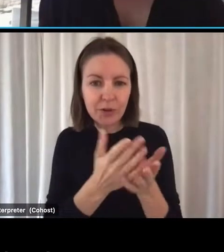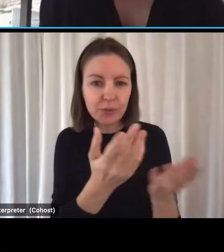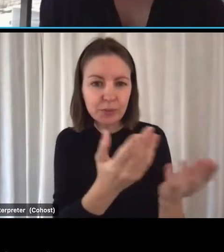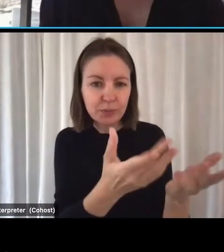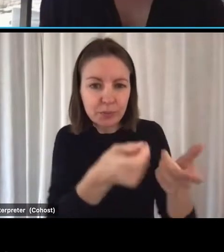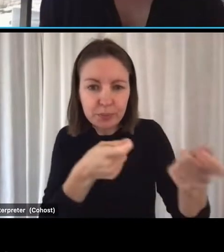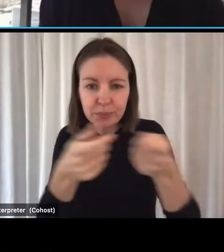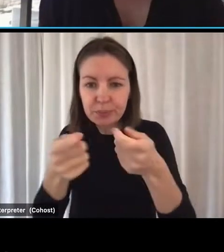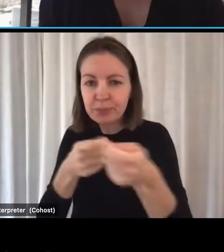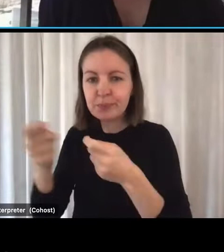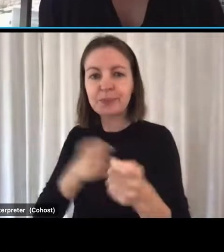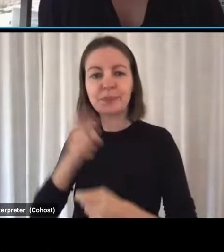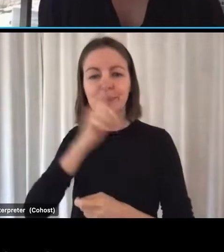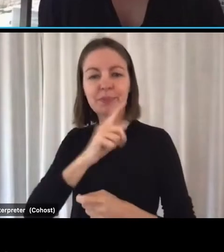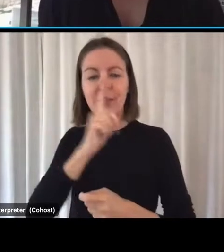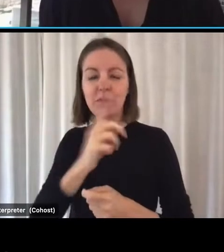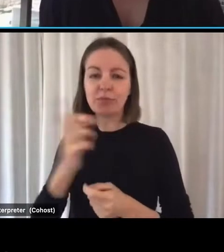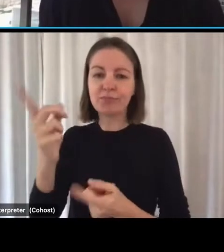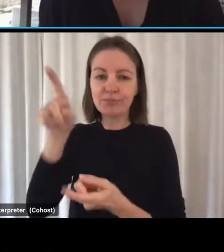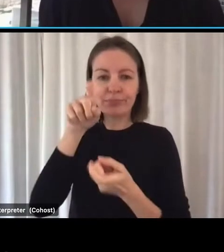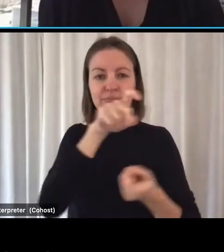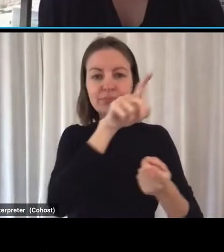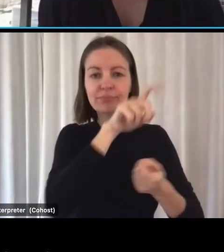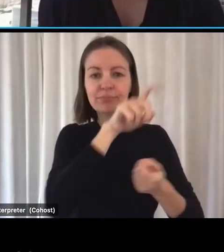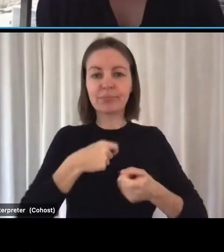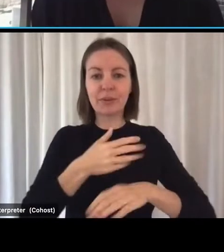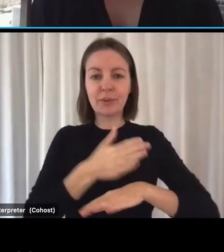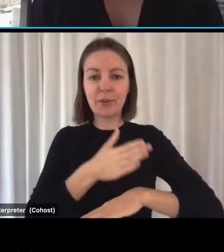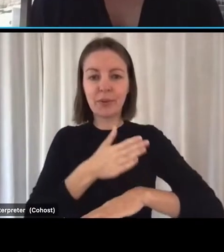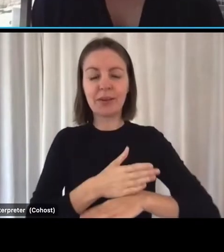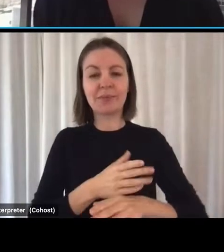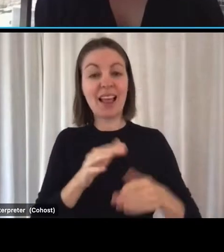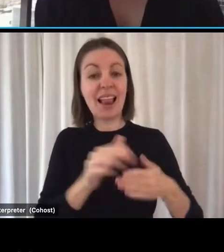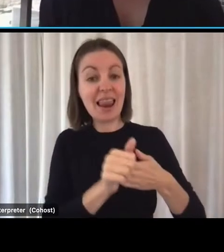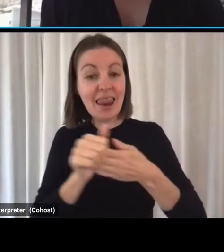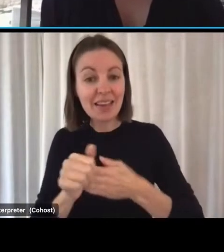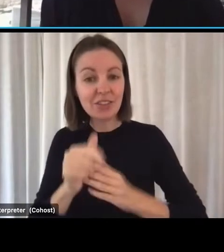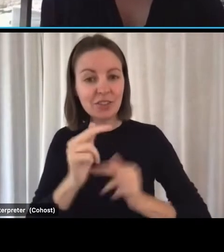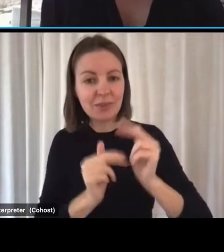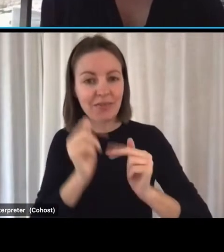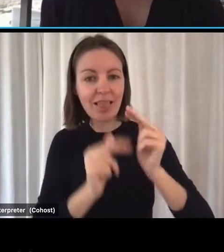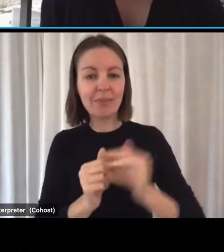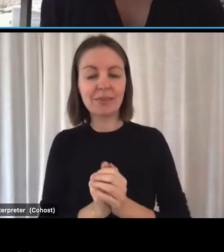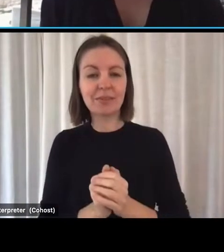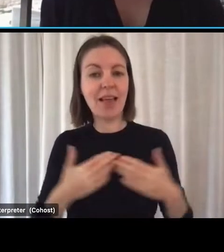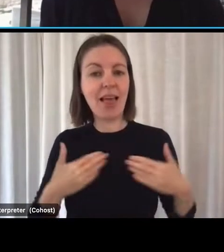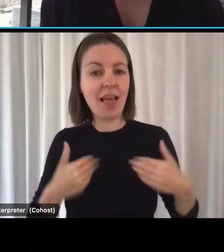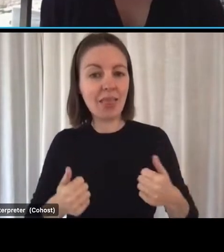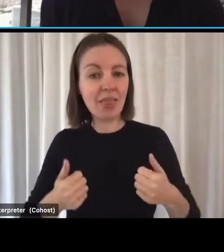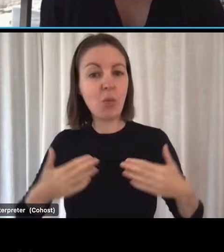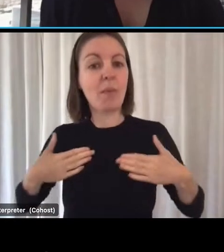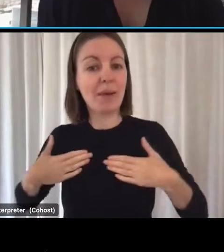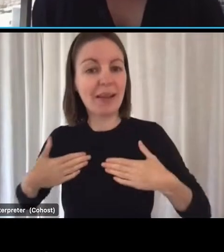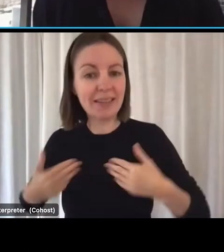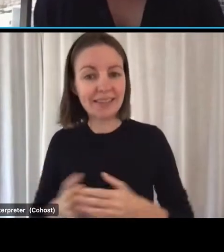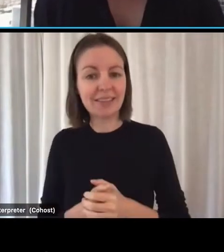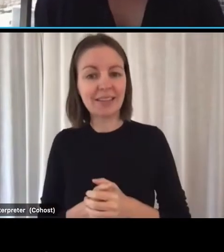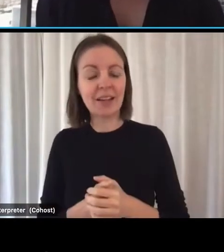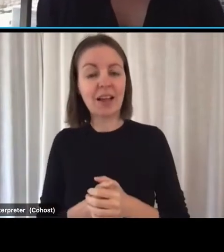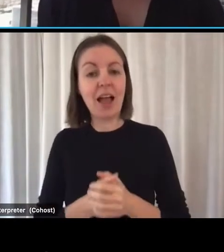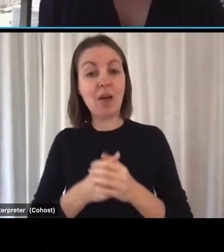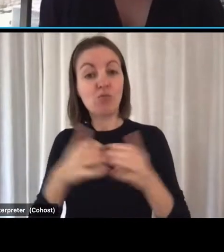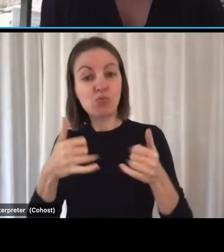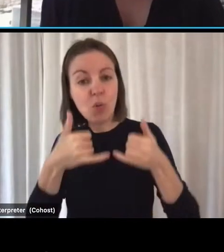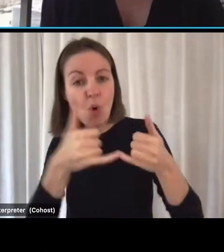culture and continuous feedback, leadership and development, health and wellbeing and reward and recognition. We also